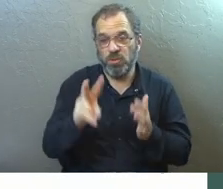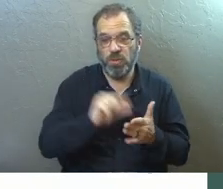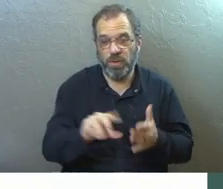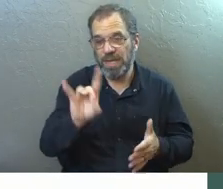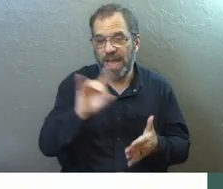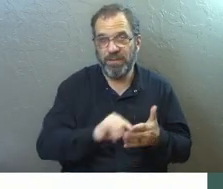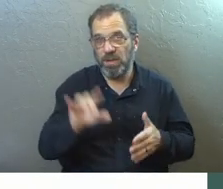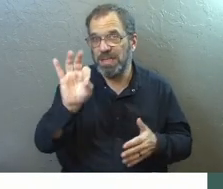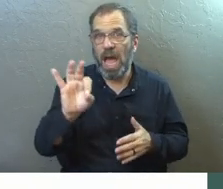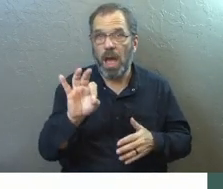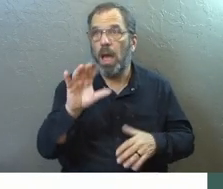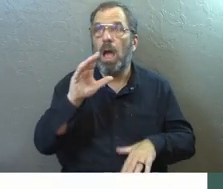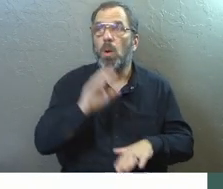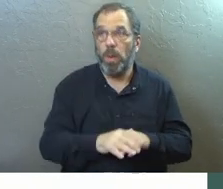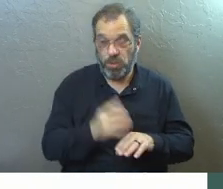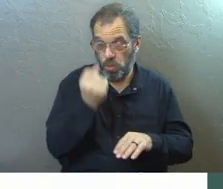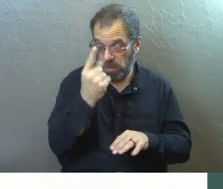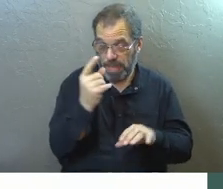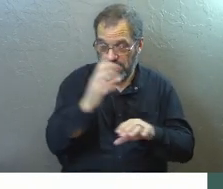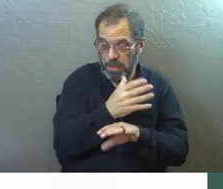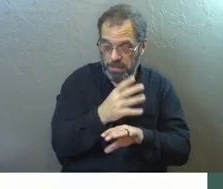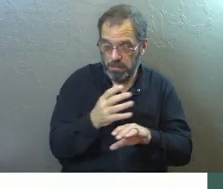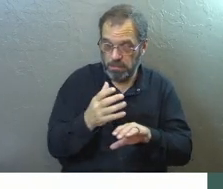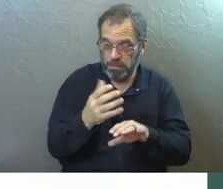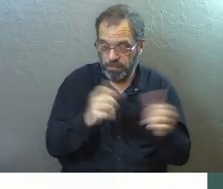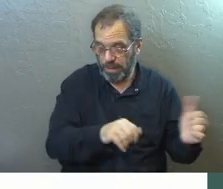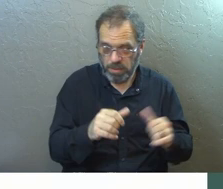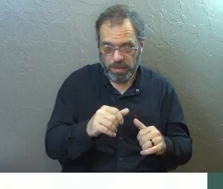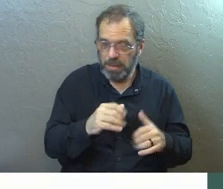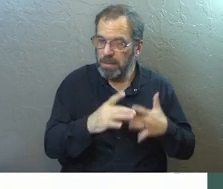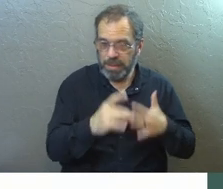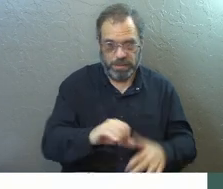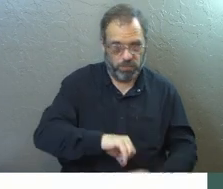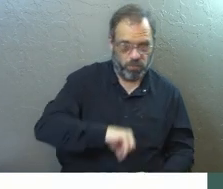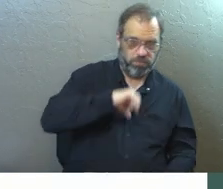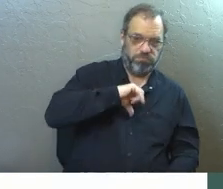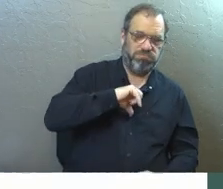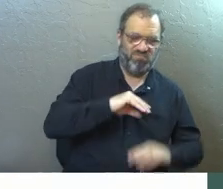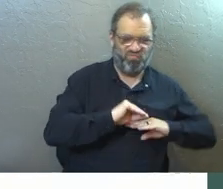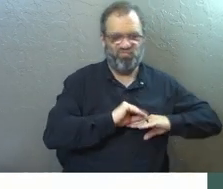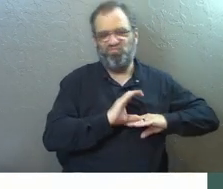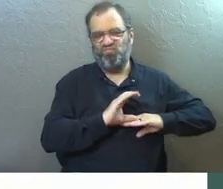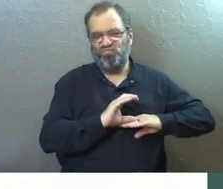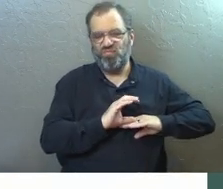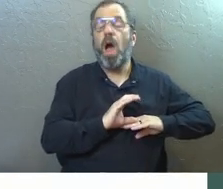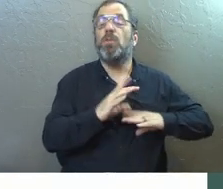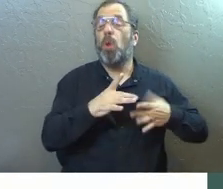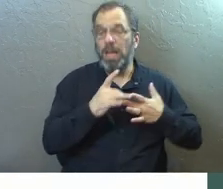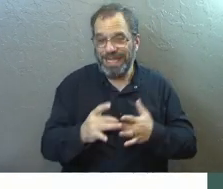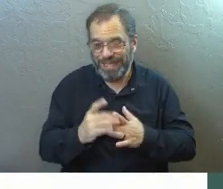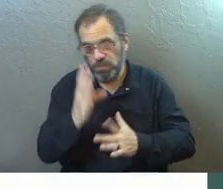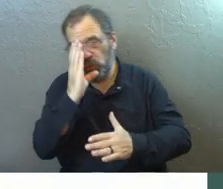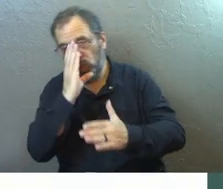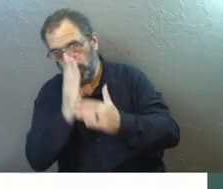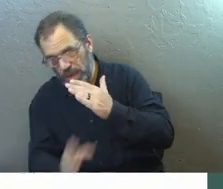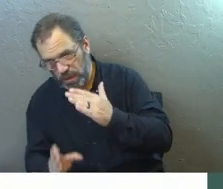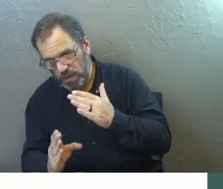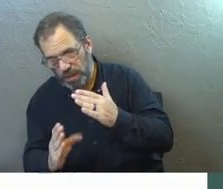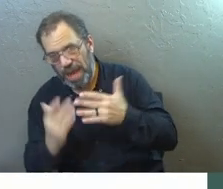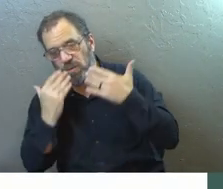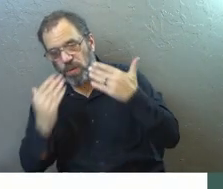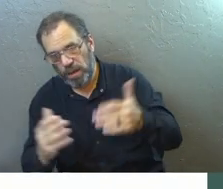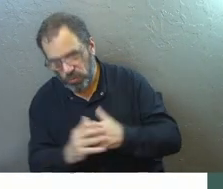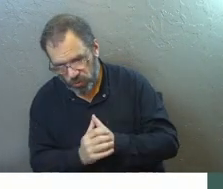If you're understanding salvation correctly, it will not lead to pride and ego. It will only lead to humility and